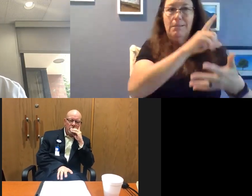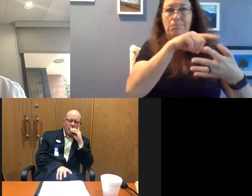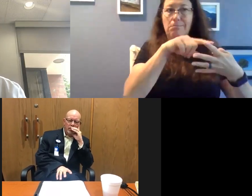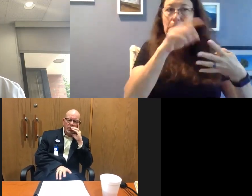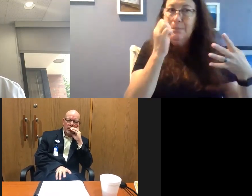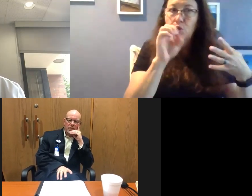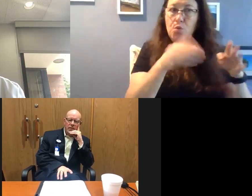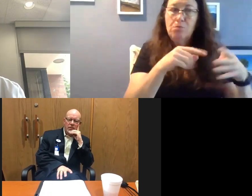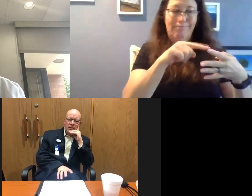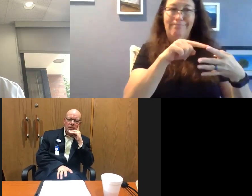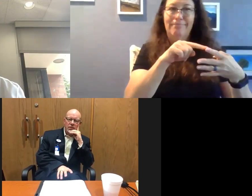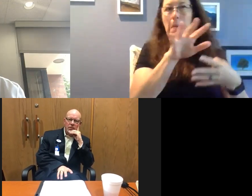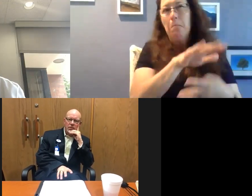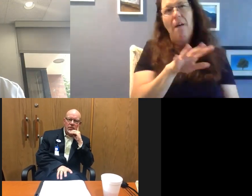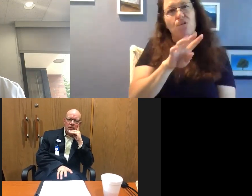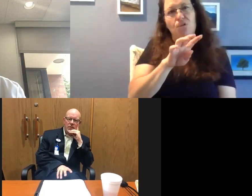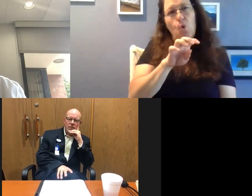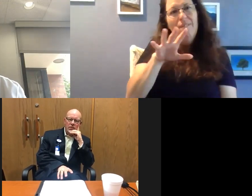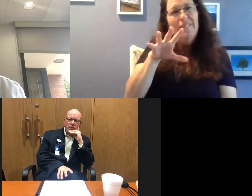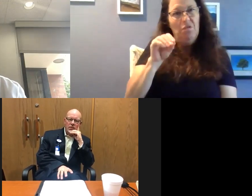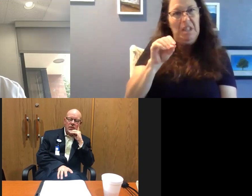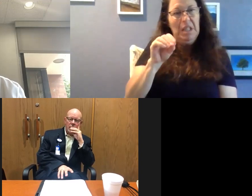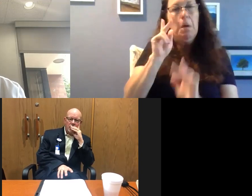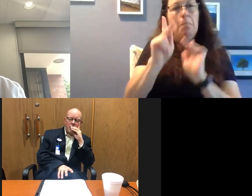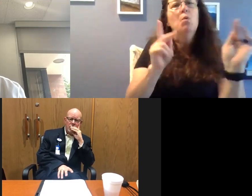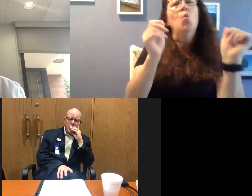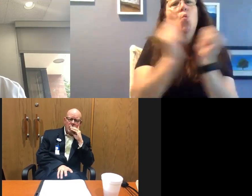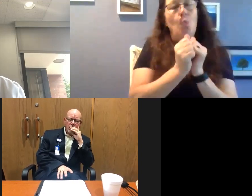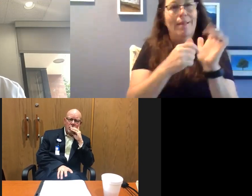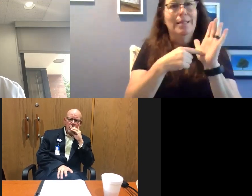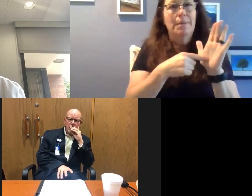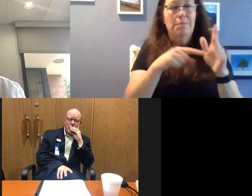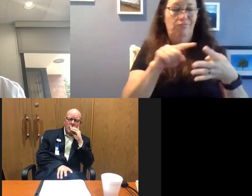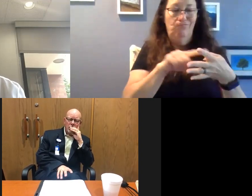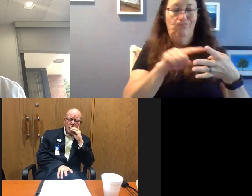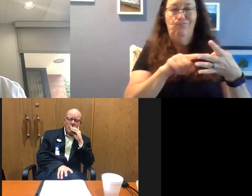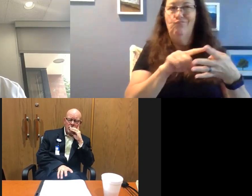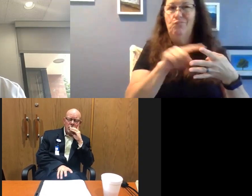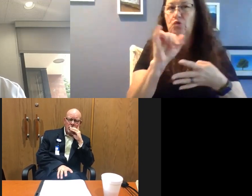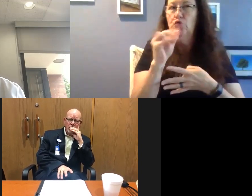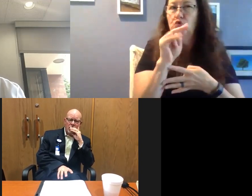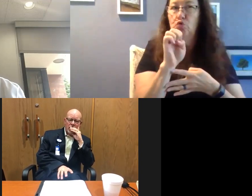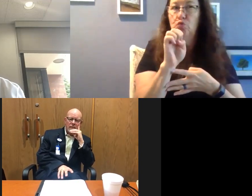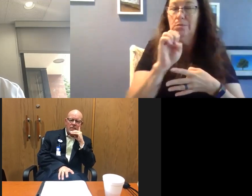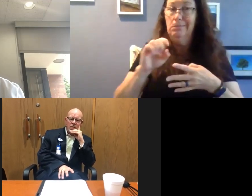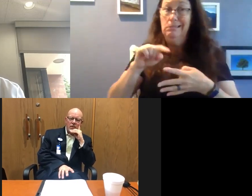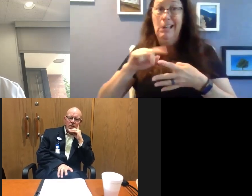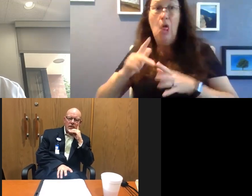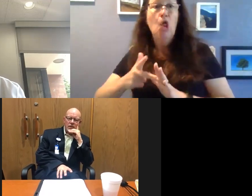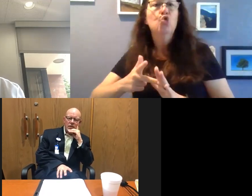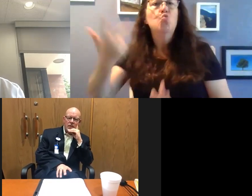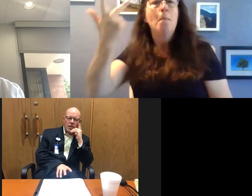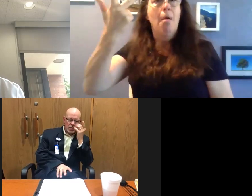departments was about 450 in the first part of June for seven days of June, it was three times that